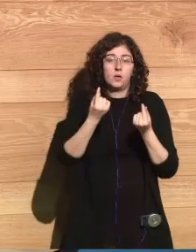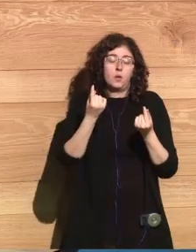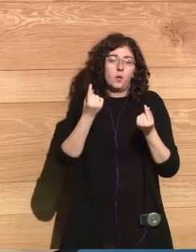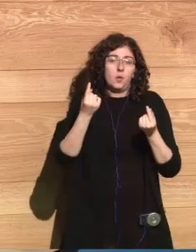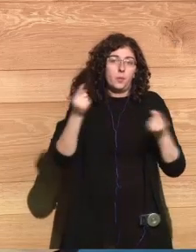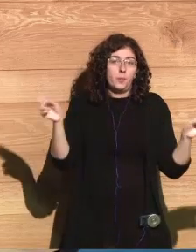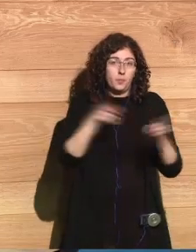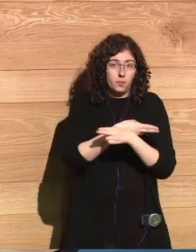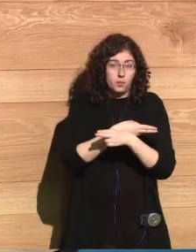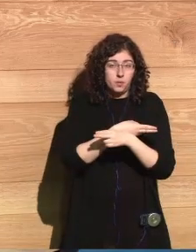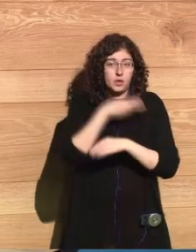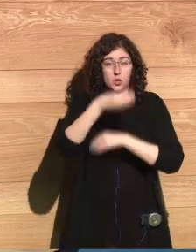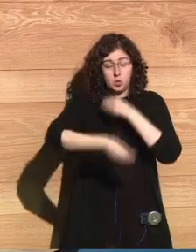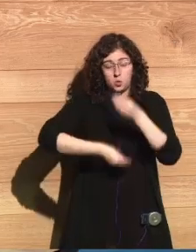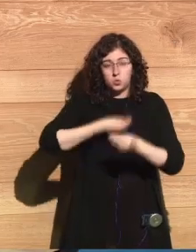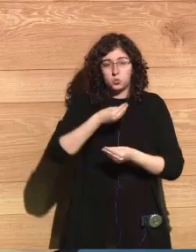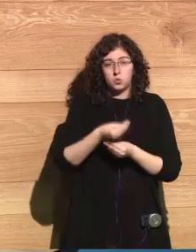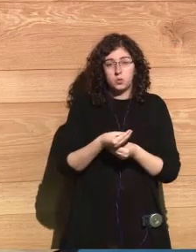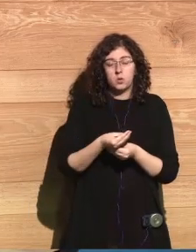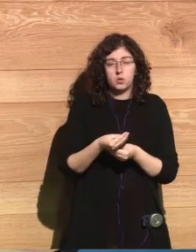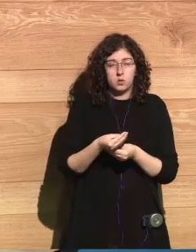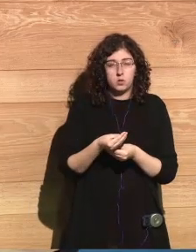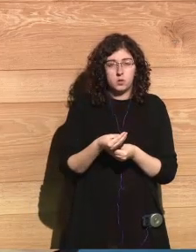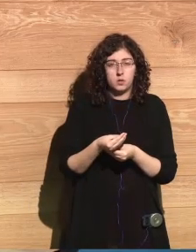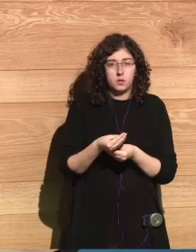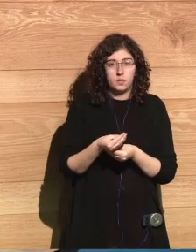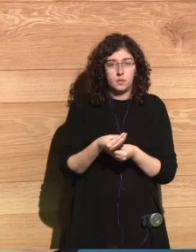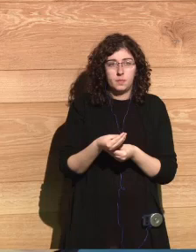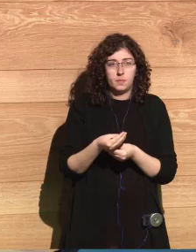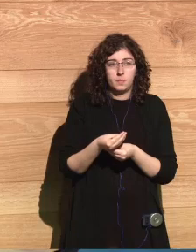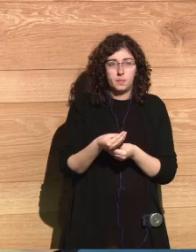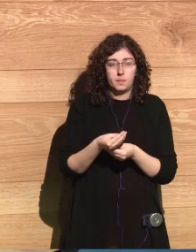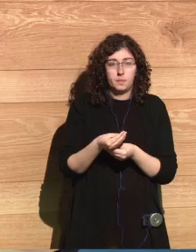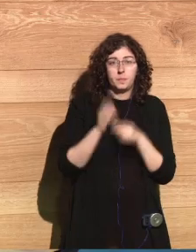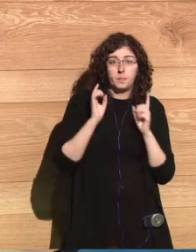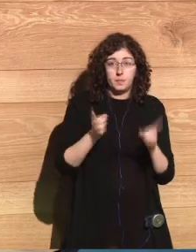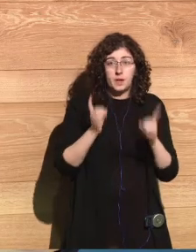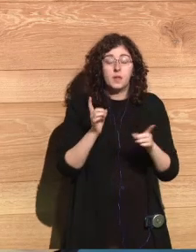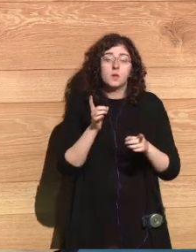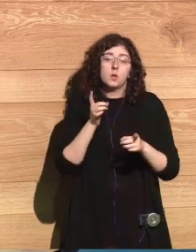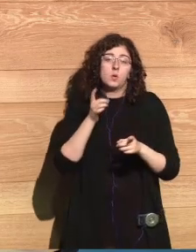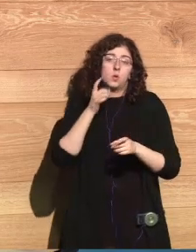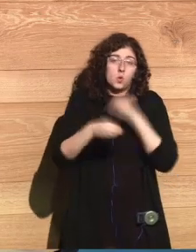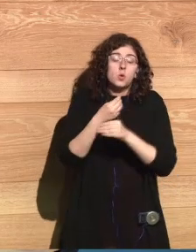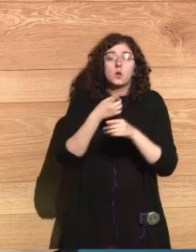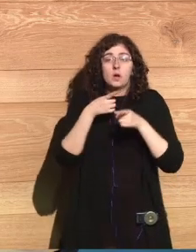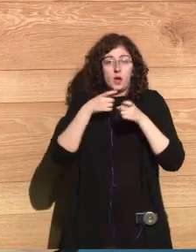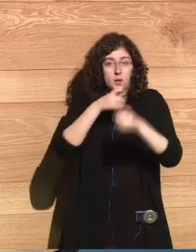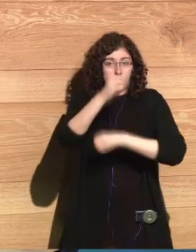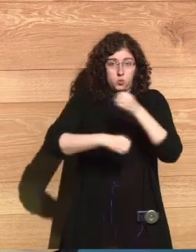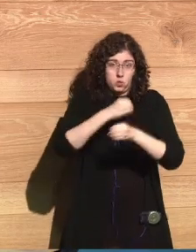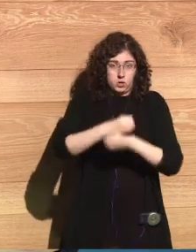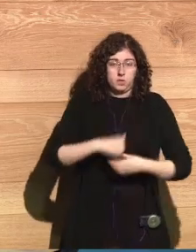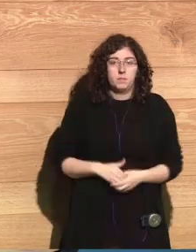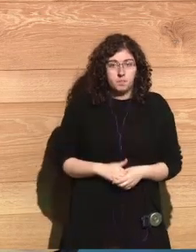the use of, the threat of use nuclear weapons, yes. And I